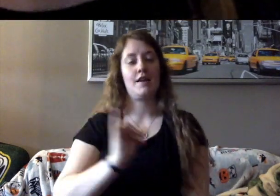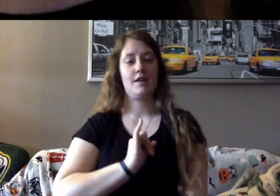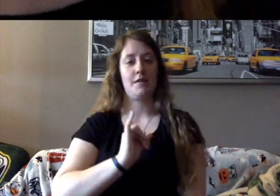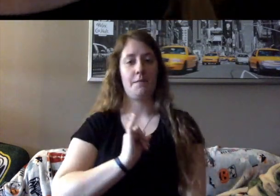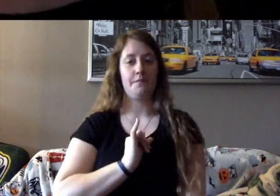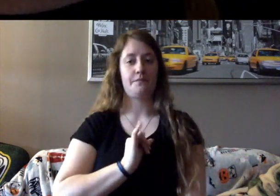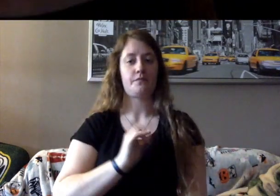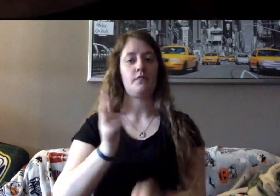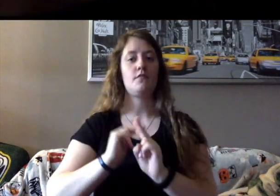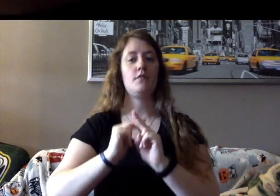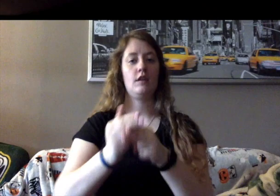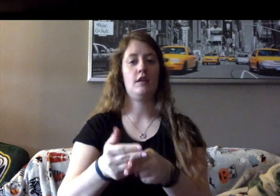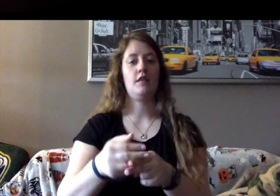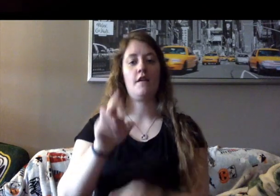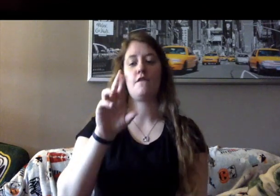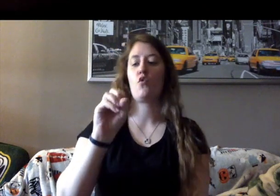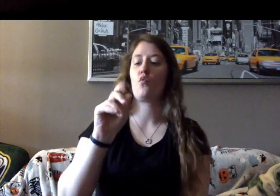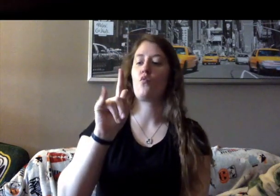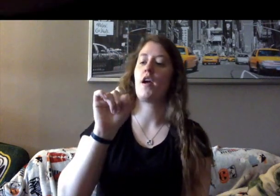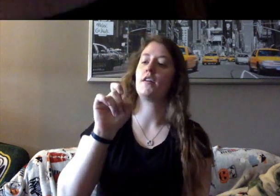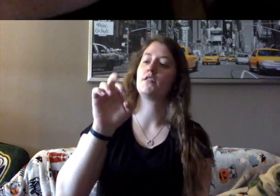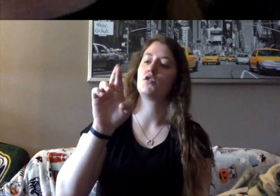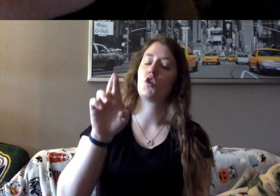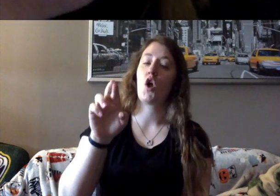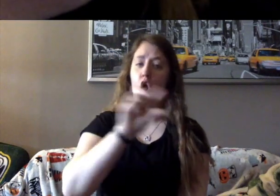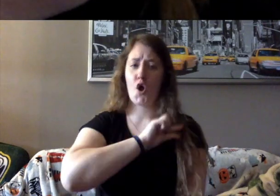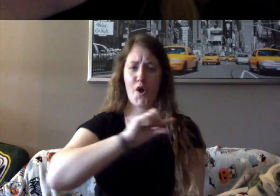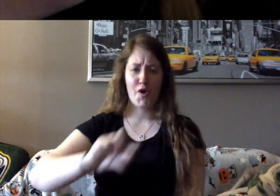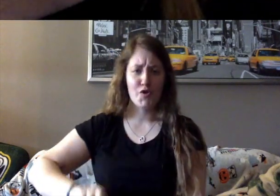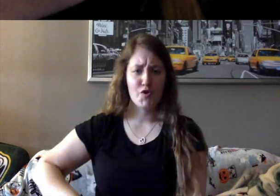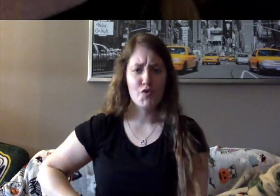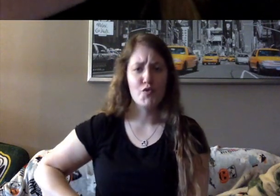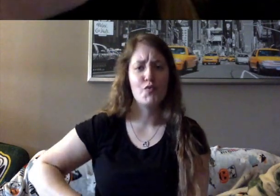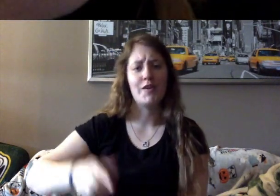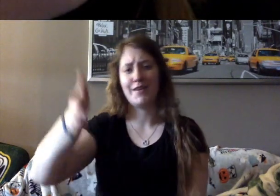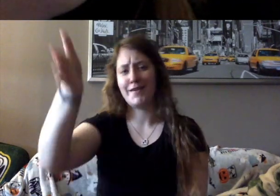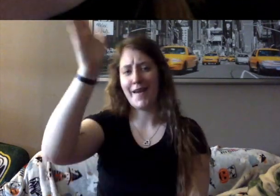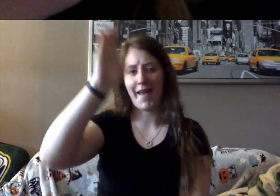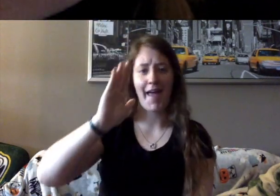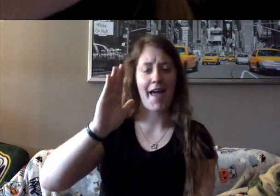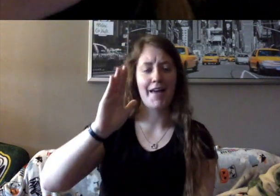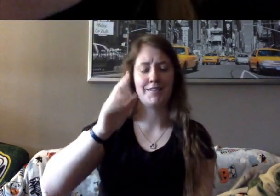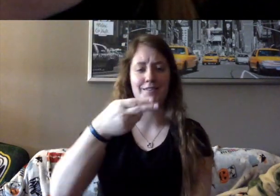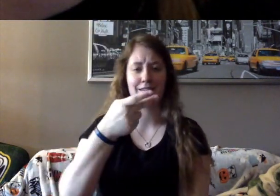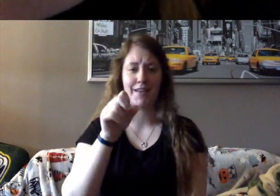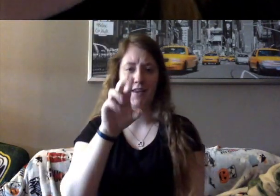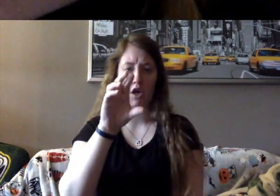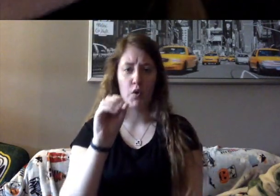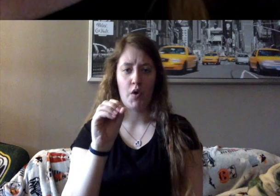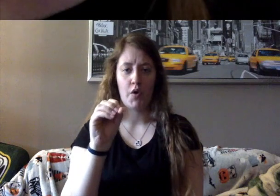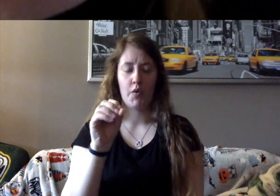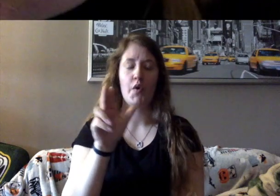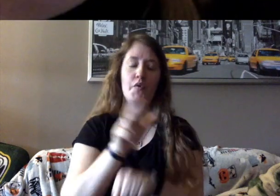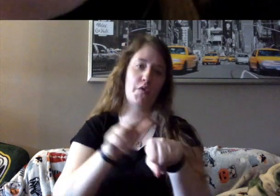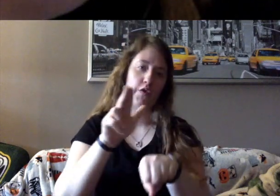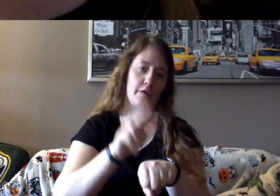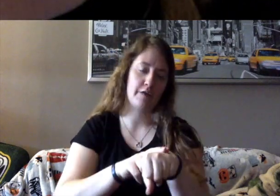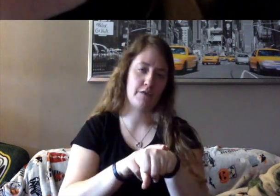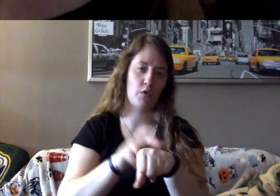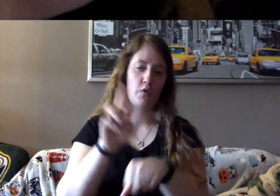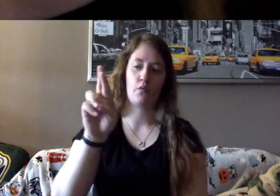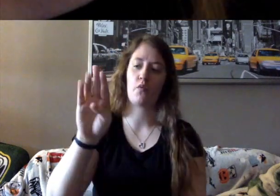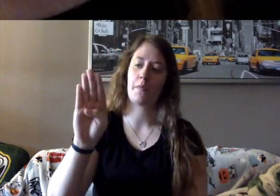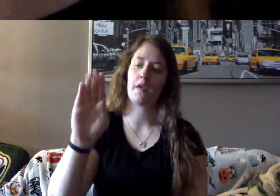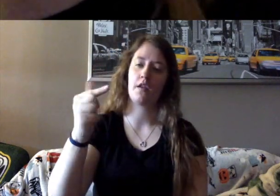star, a queen, a goddess, a hero. Of course, Ruth Bader Ginsburg isn't a rock star,